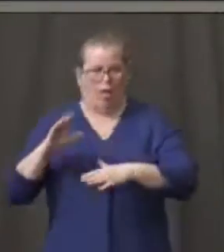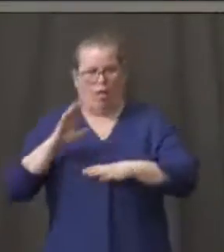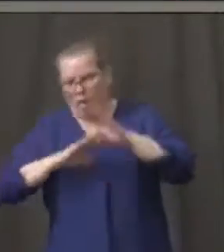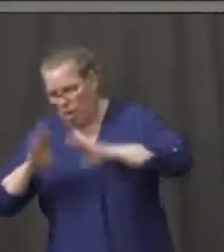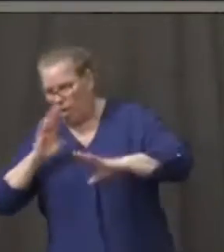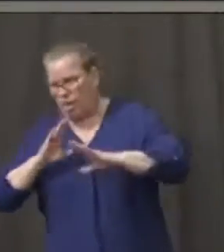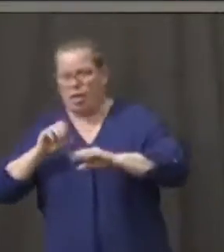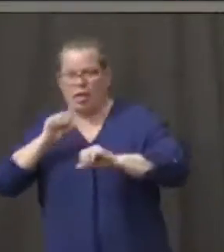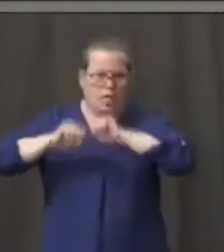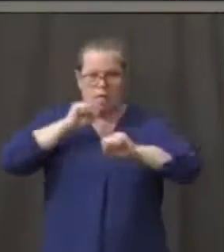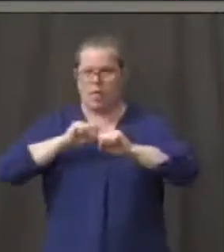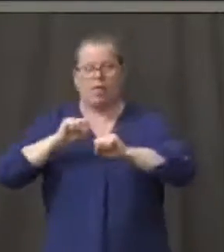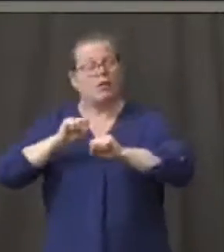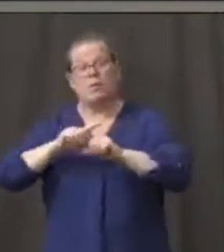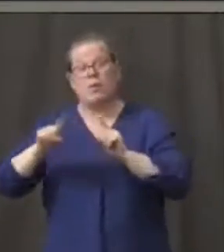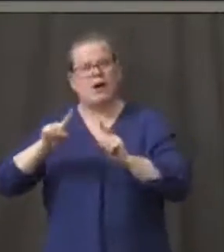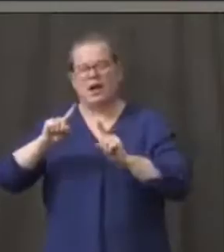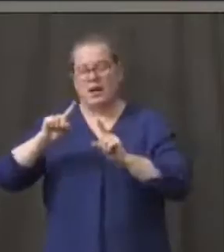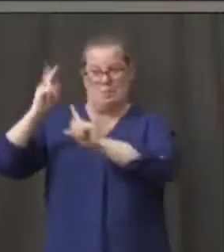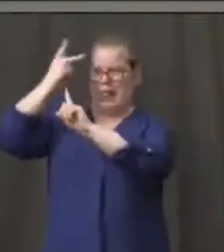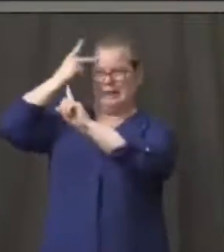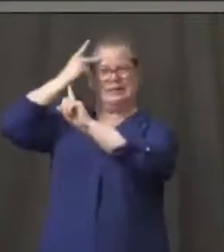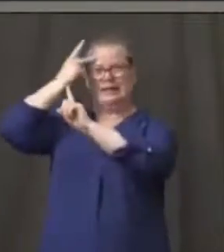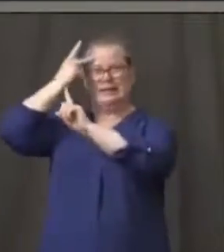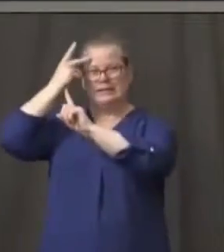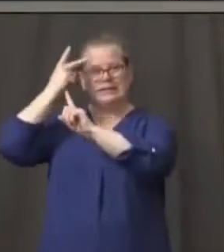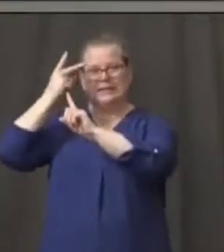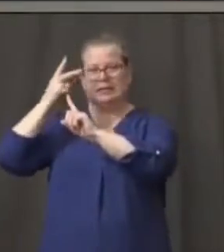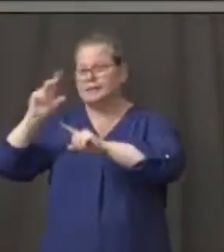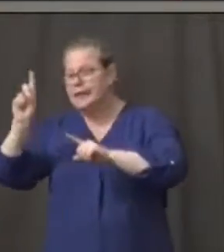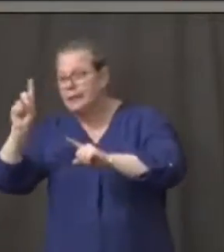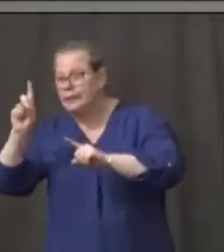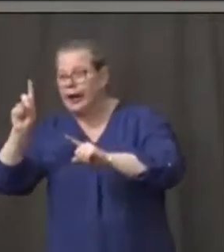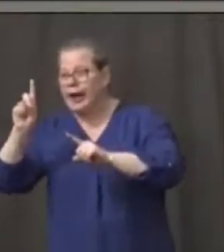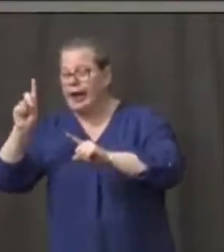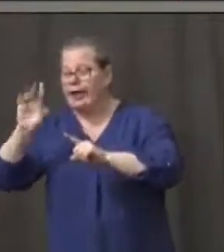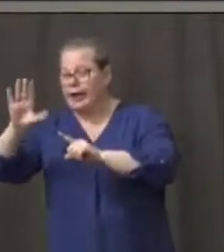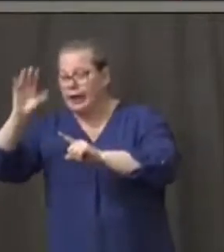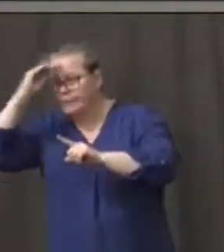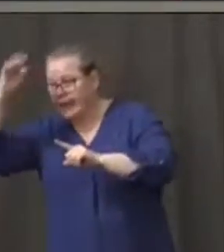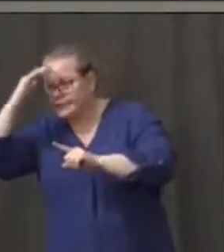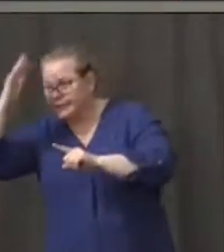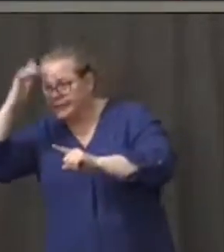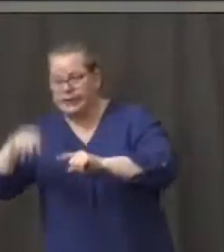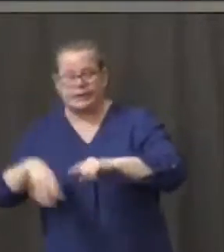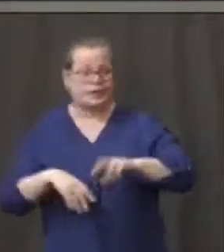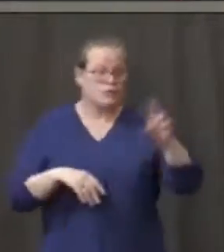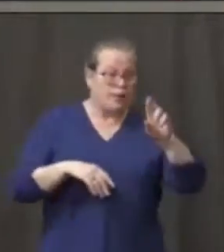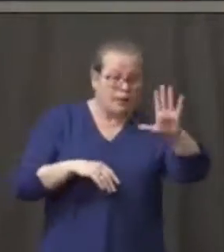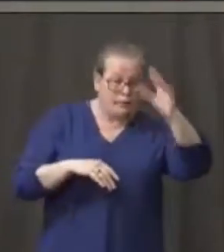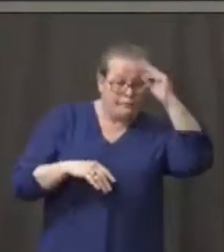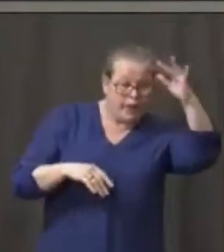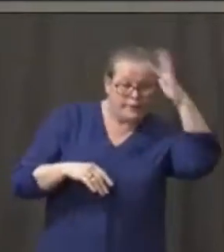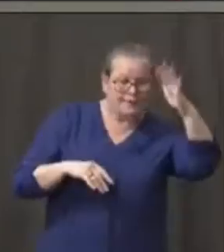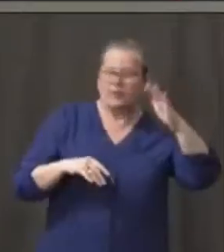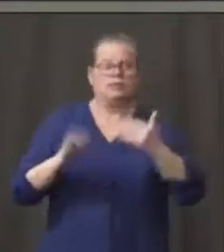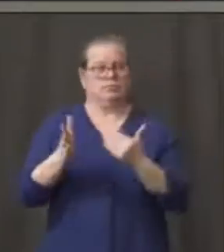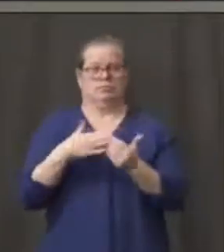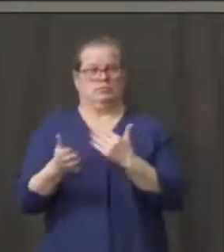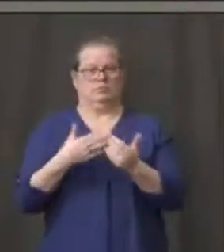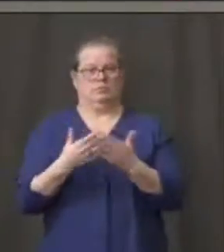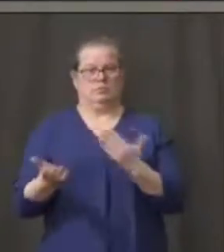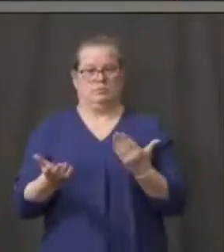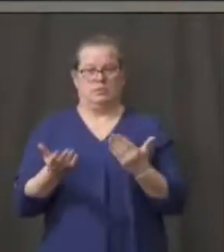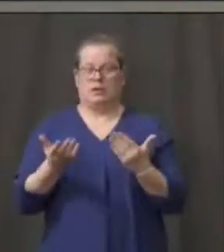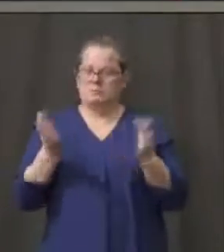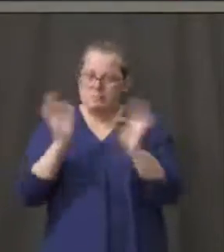this is all about. There's no Republican or Democratic way to deal with this pandemic. It's talking to each